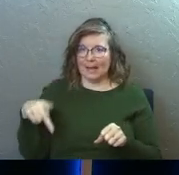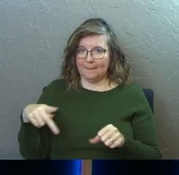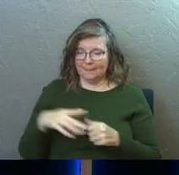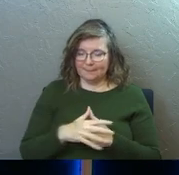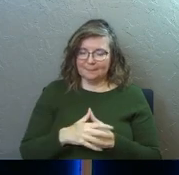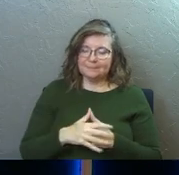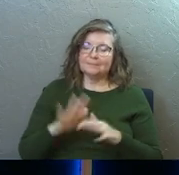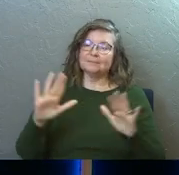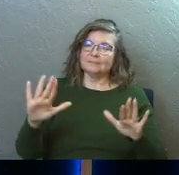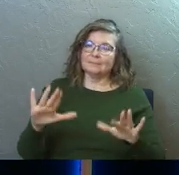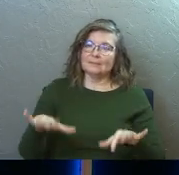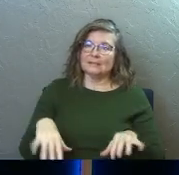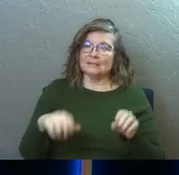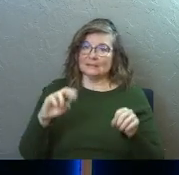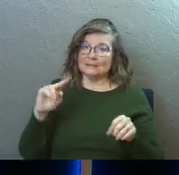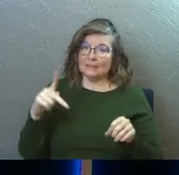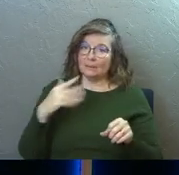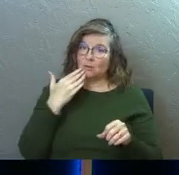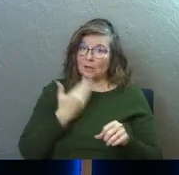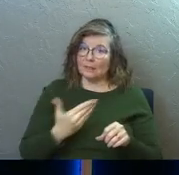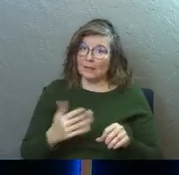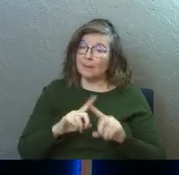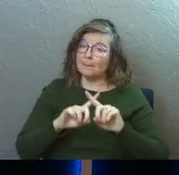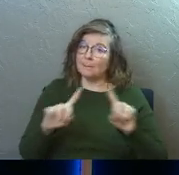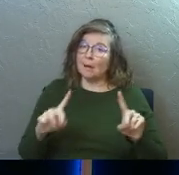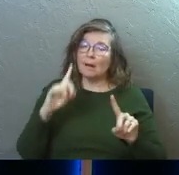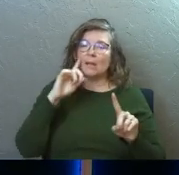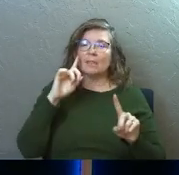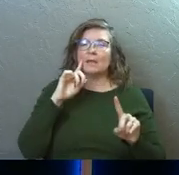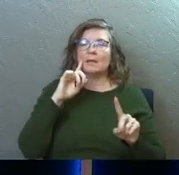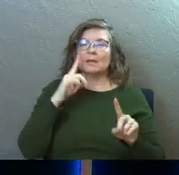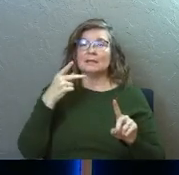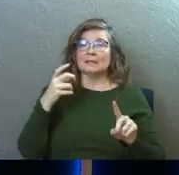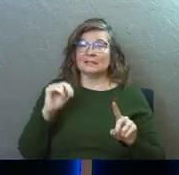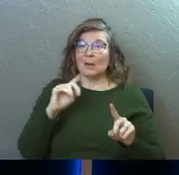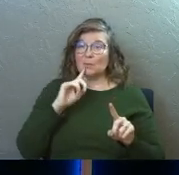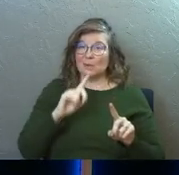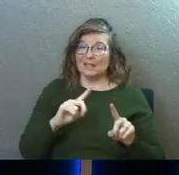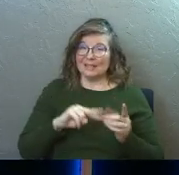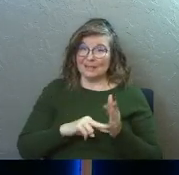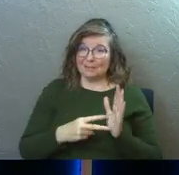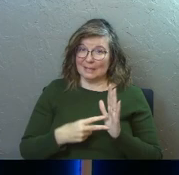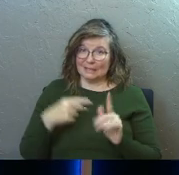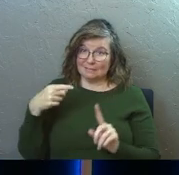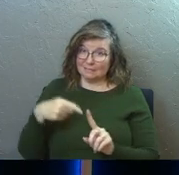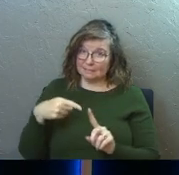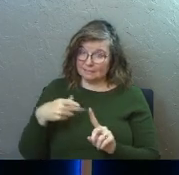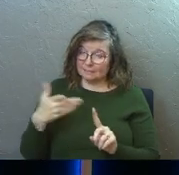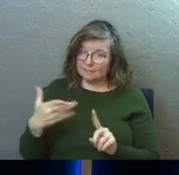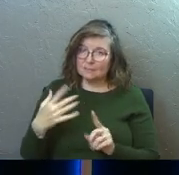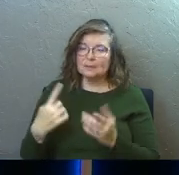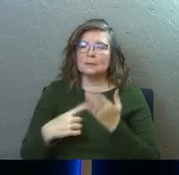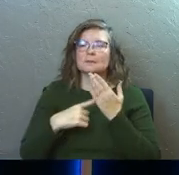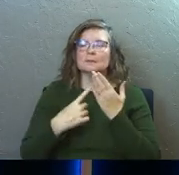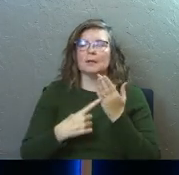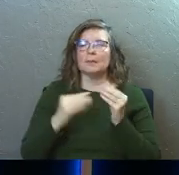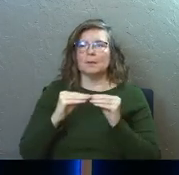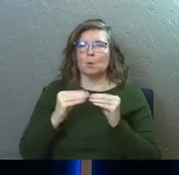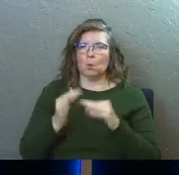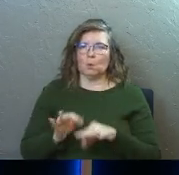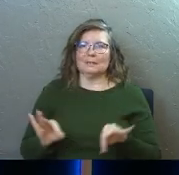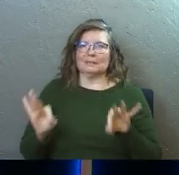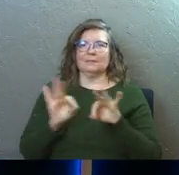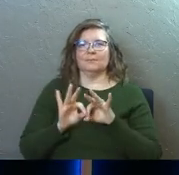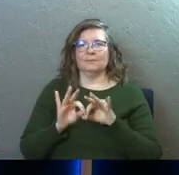thing. So yes, you should take naps. It's a good thing. But I think what the psalmist is pointing us to right here is something a bit more